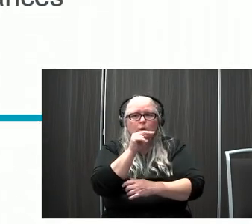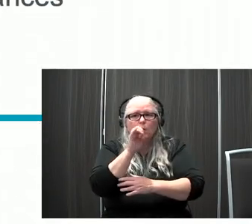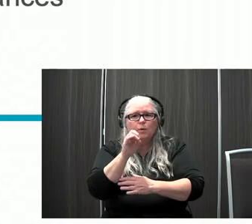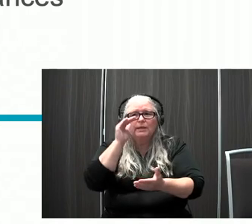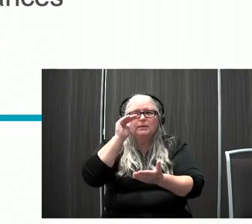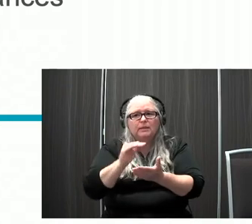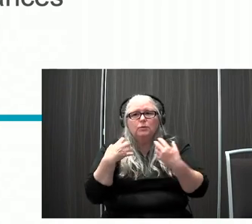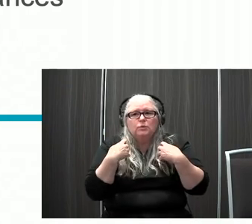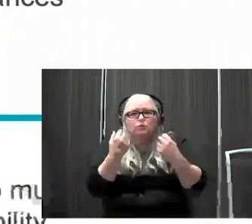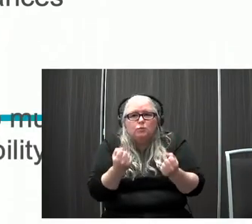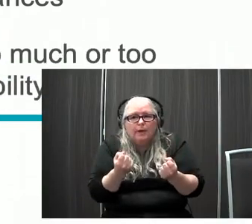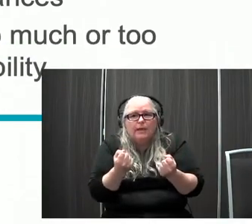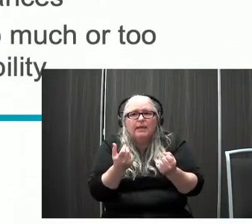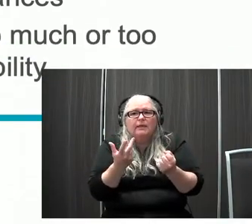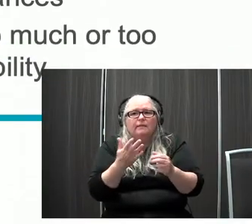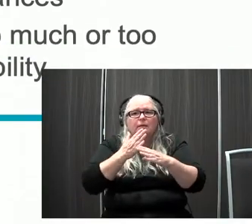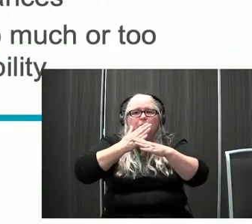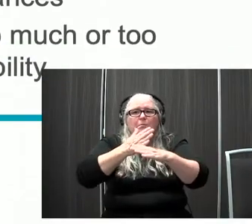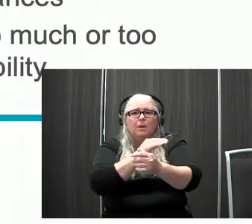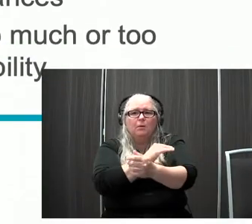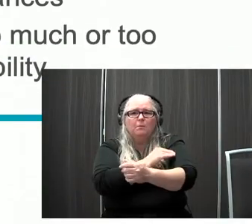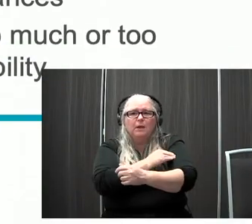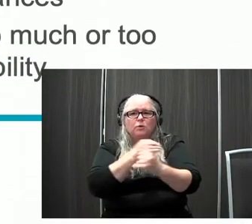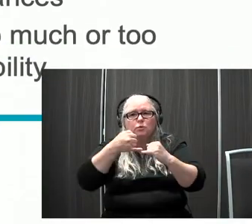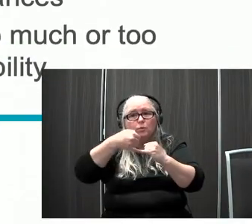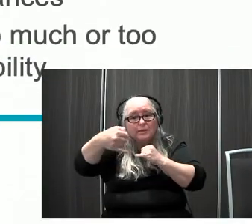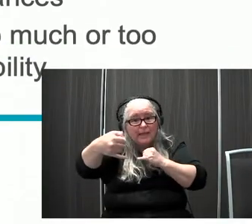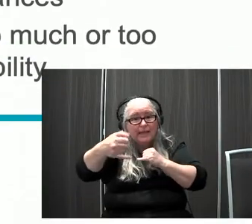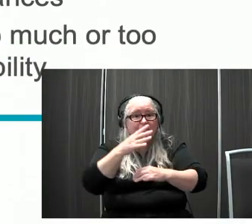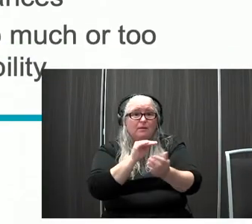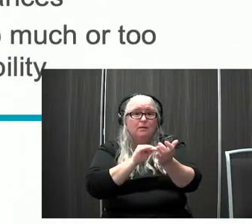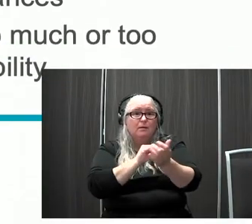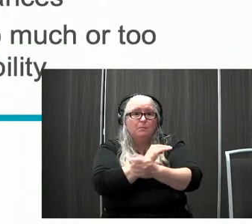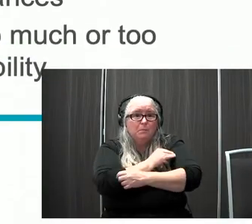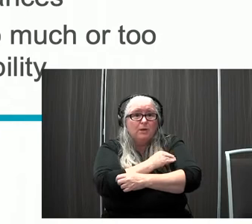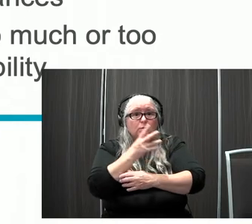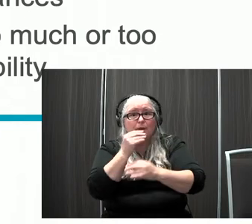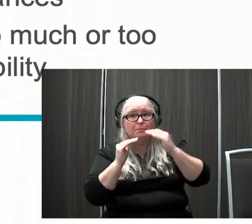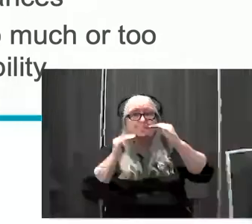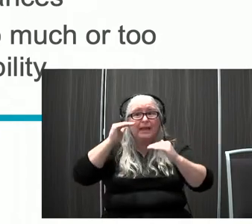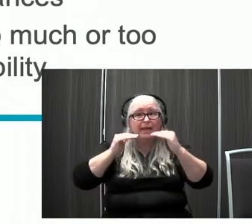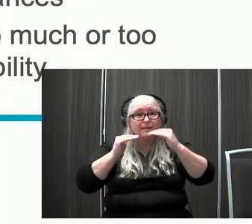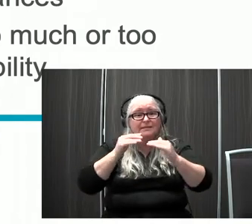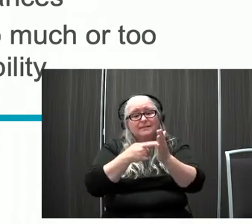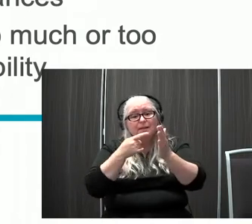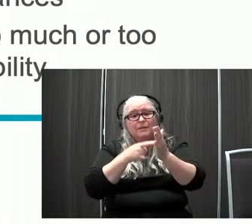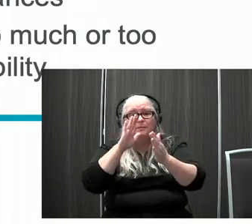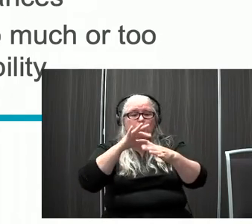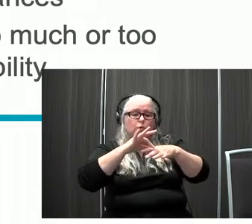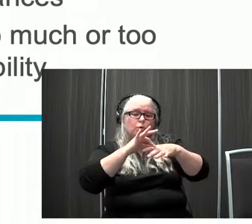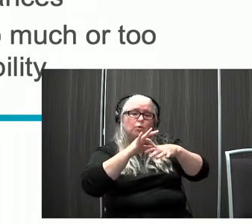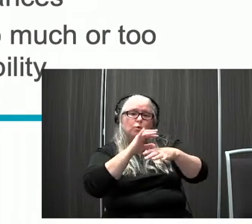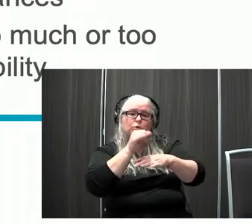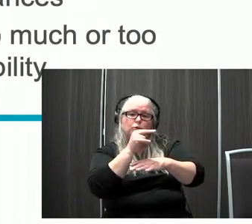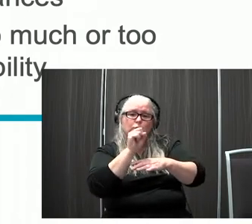muscle imbalances, and sometimes they also have joint abnormalities. So sometimes their joints are too flexible and